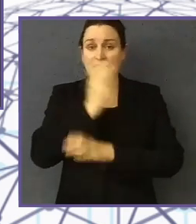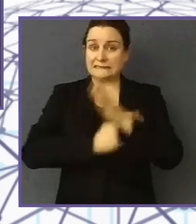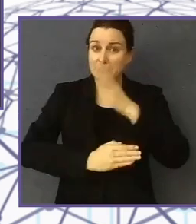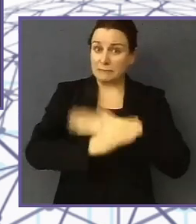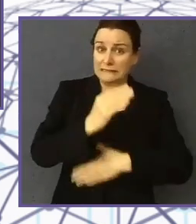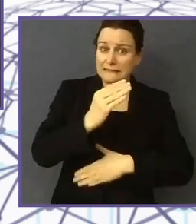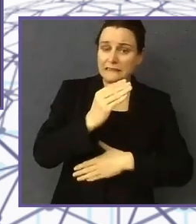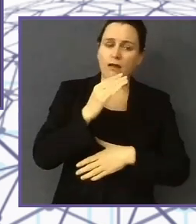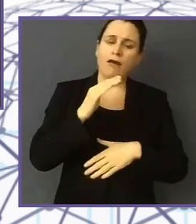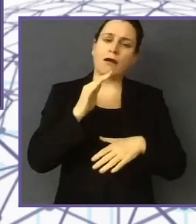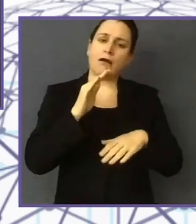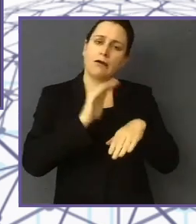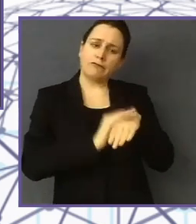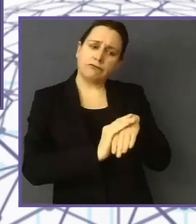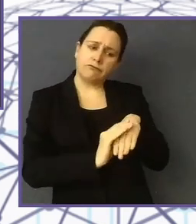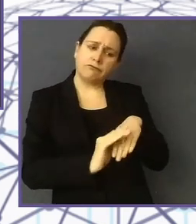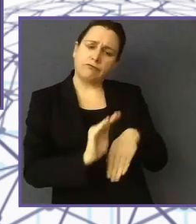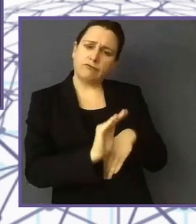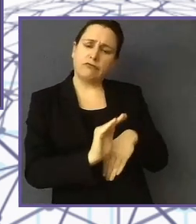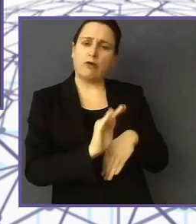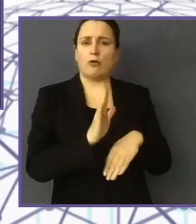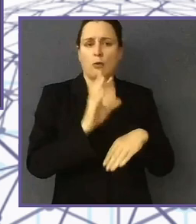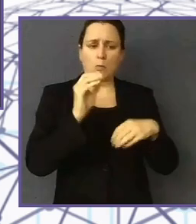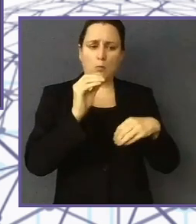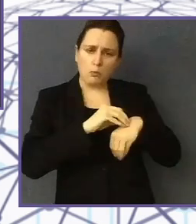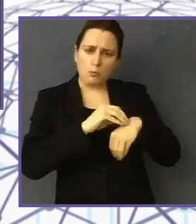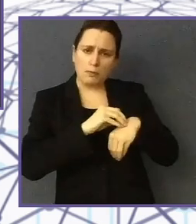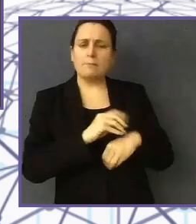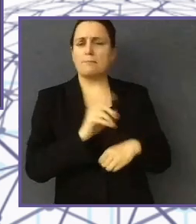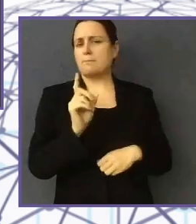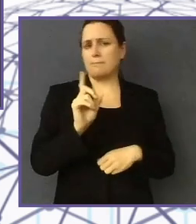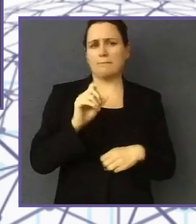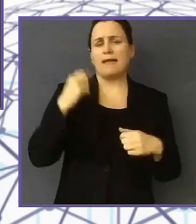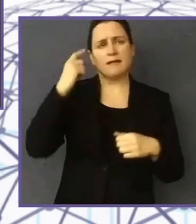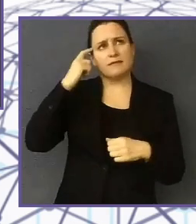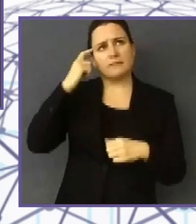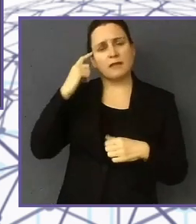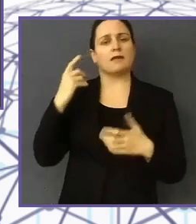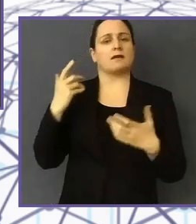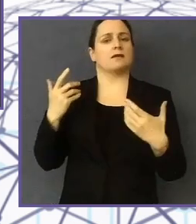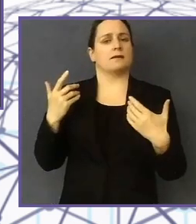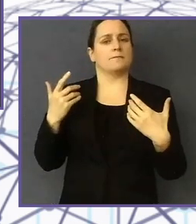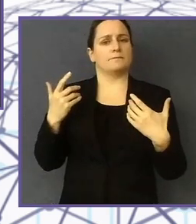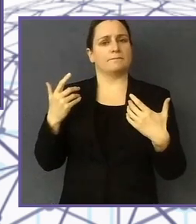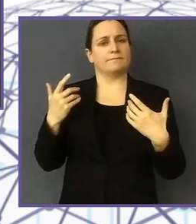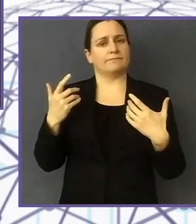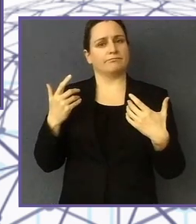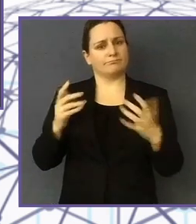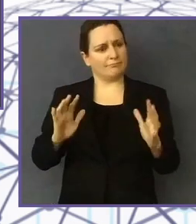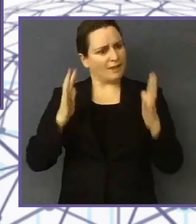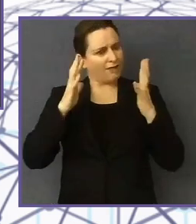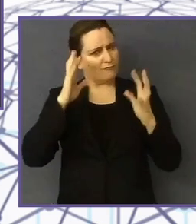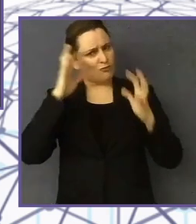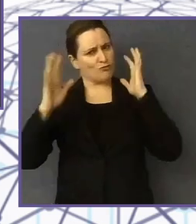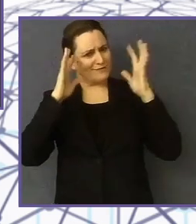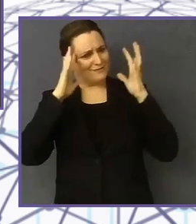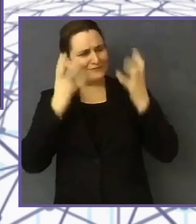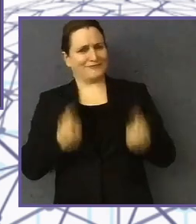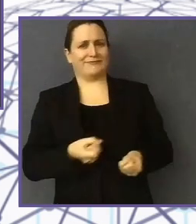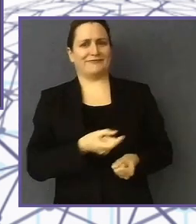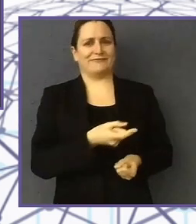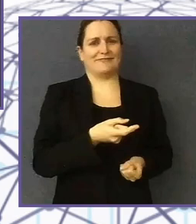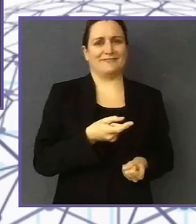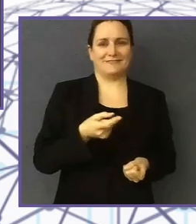than just a problem. Think about the problems you are trying to solve. And listen to disabled people as you are doing it.